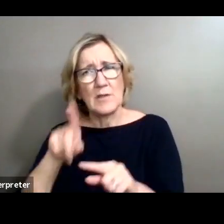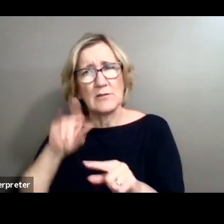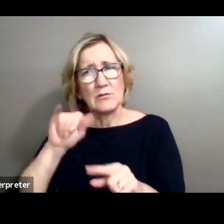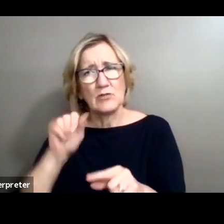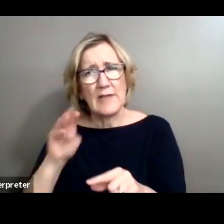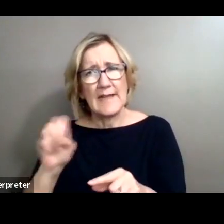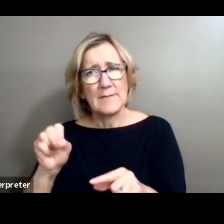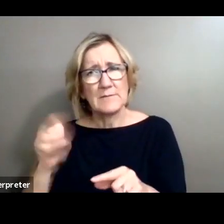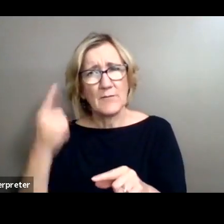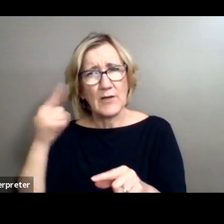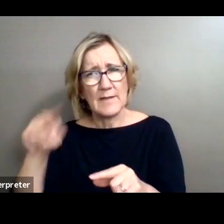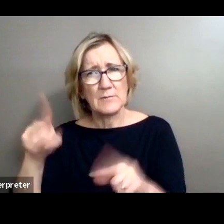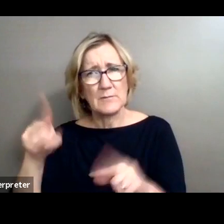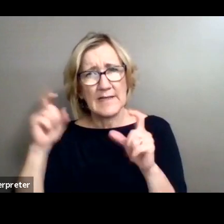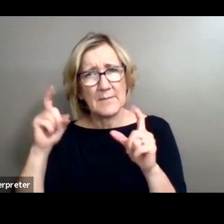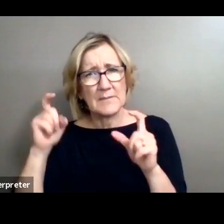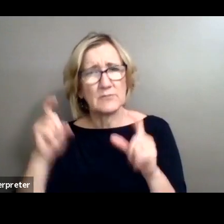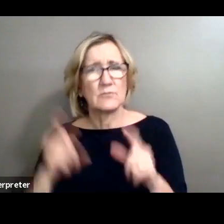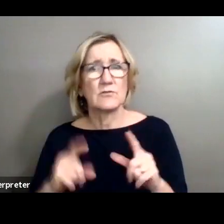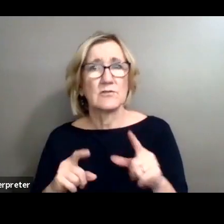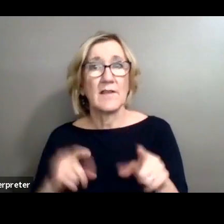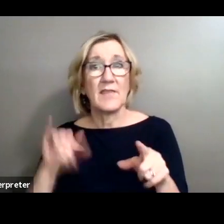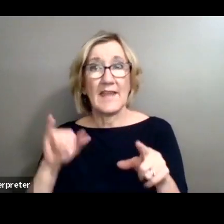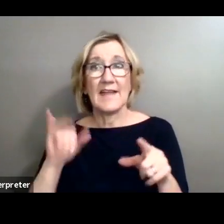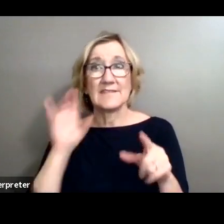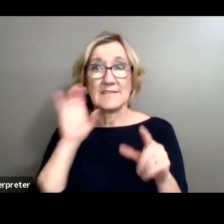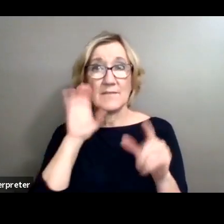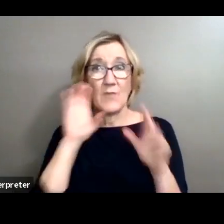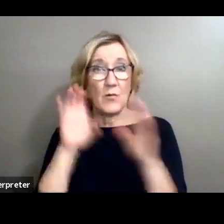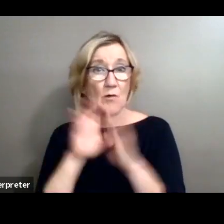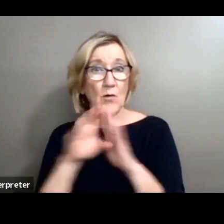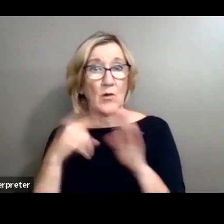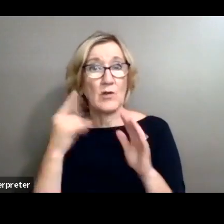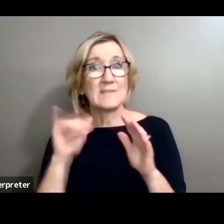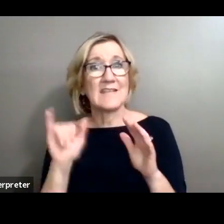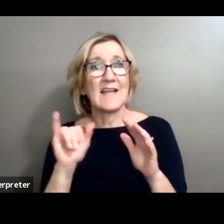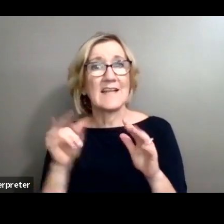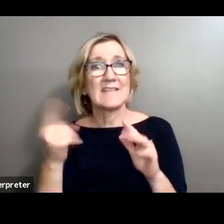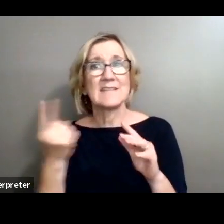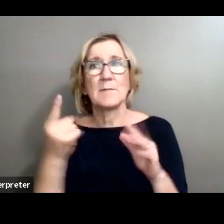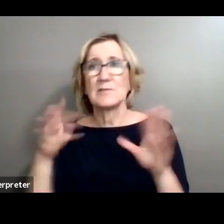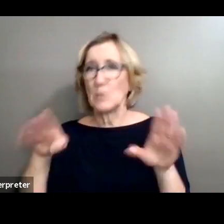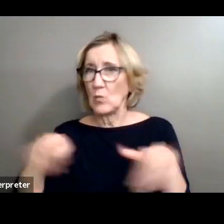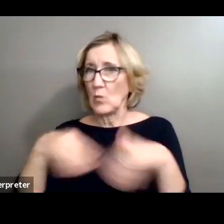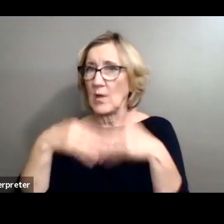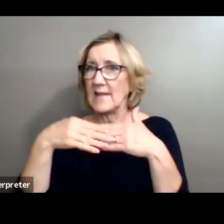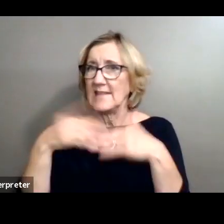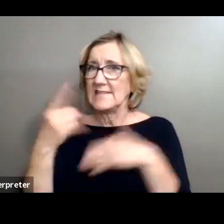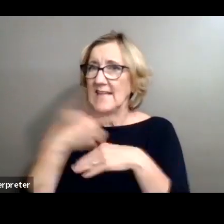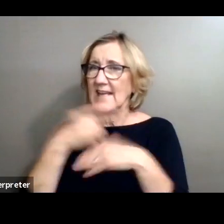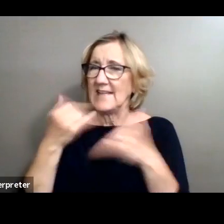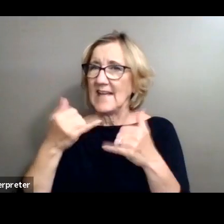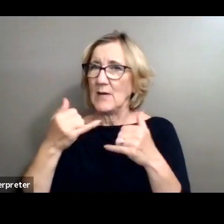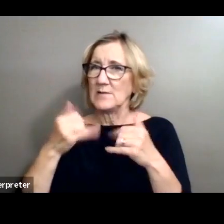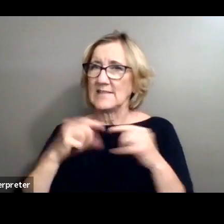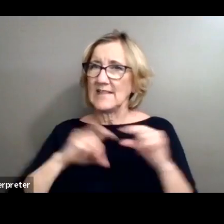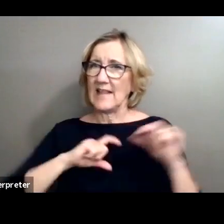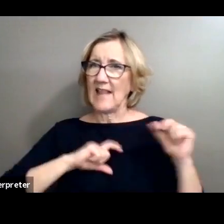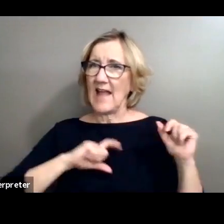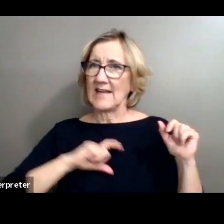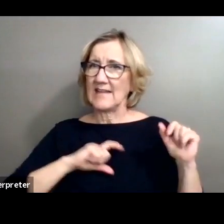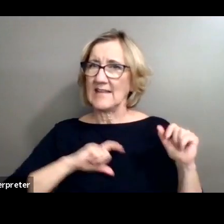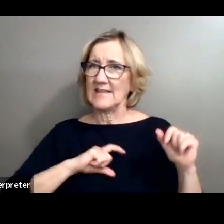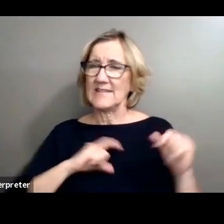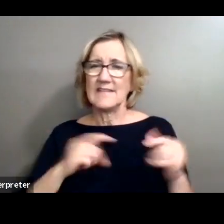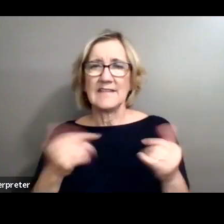So there's the photo right there. It looks like he took some photos on someone's wedding day, and now it's in their locket. And then